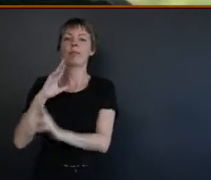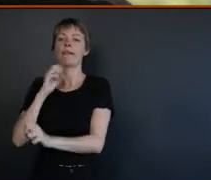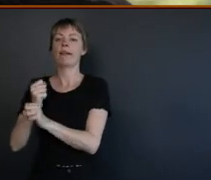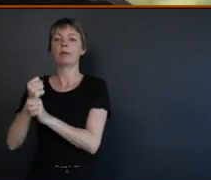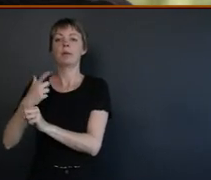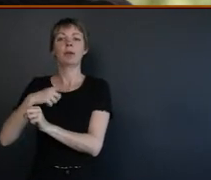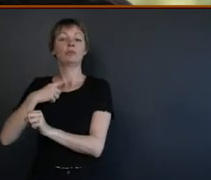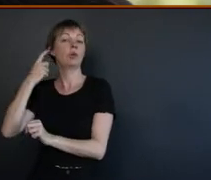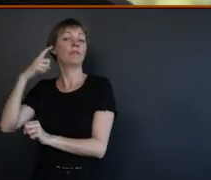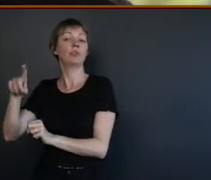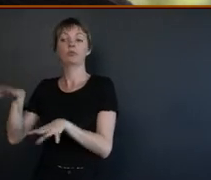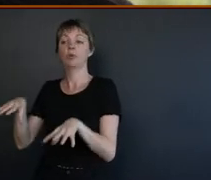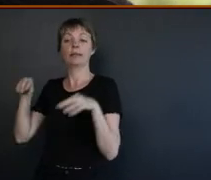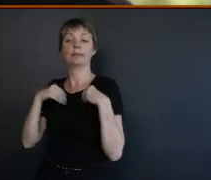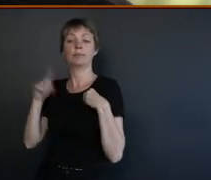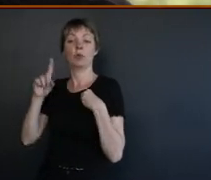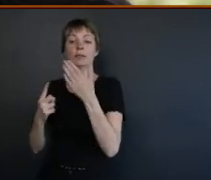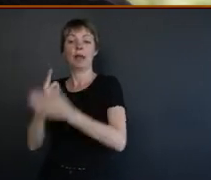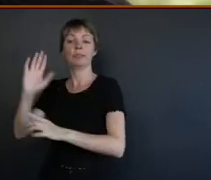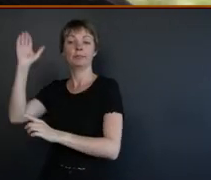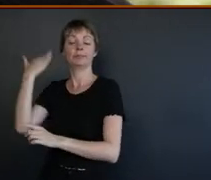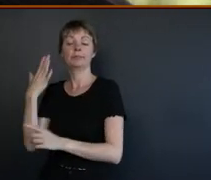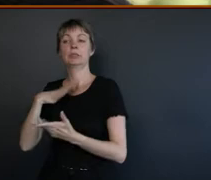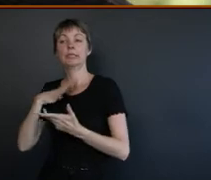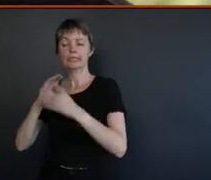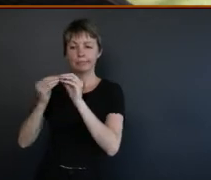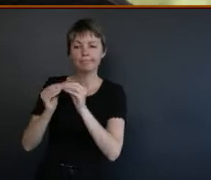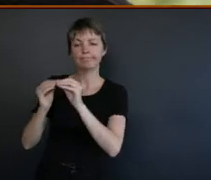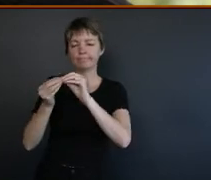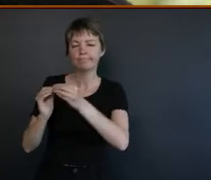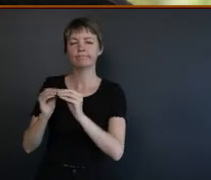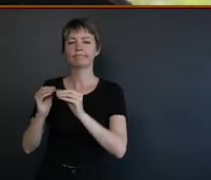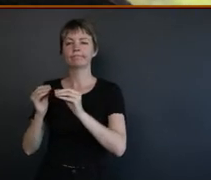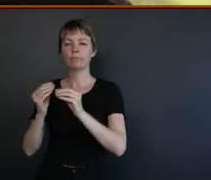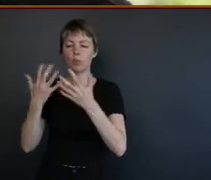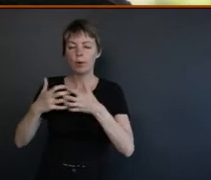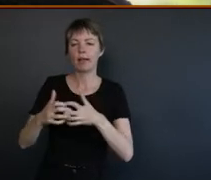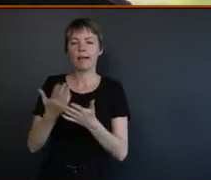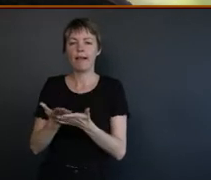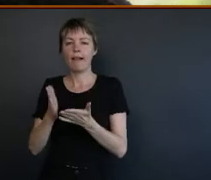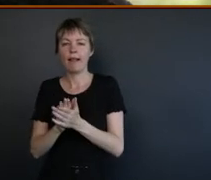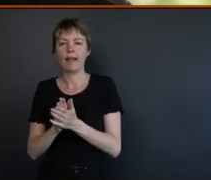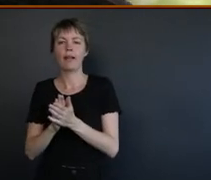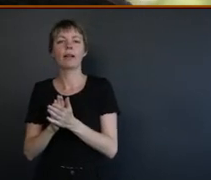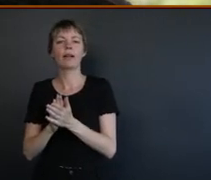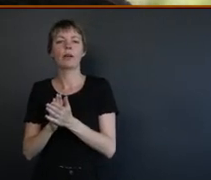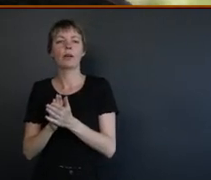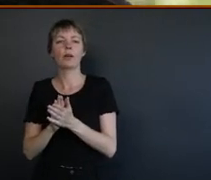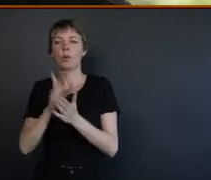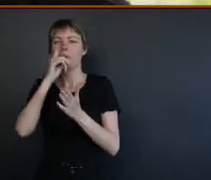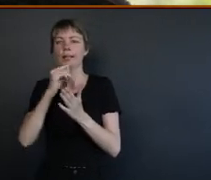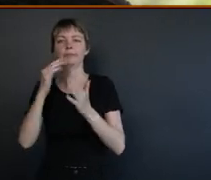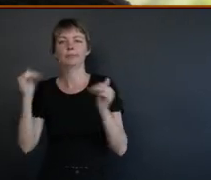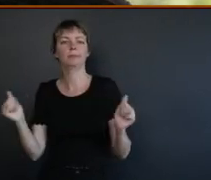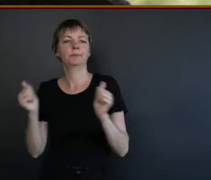accountable. So, you know, we've got to discuss things around reparations and what that actually looks like for our mob on an individual basis given that there are over